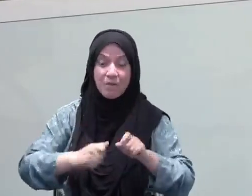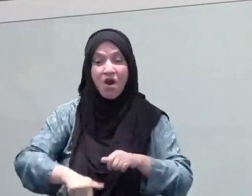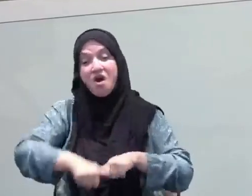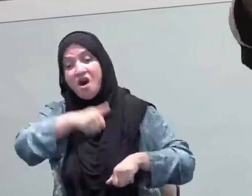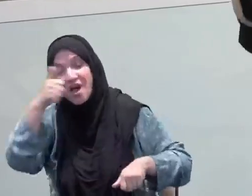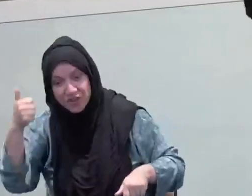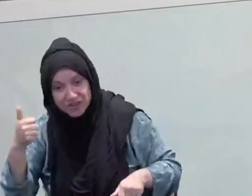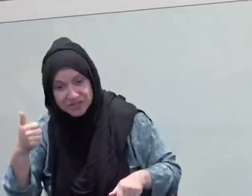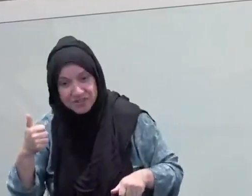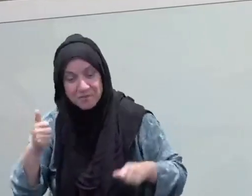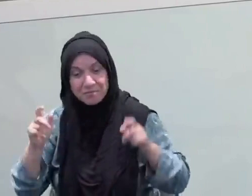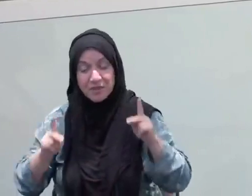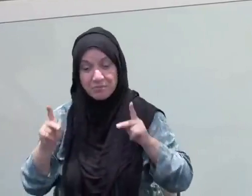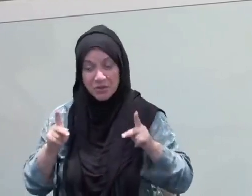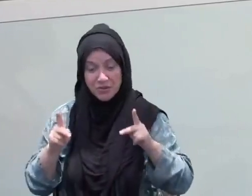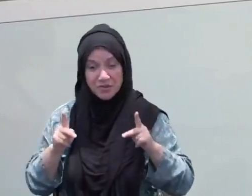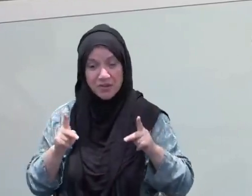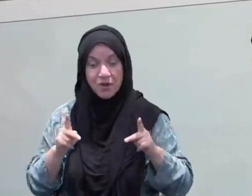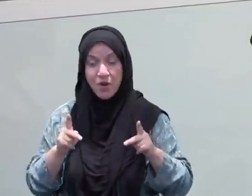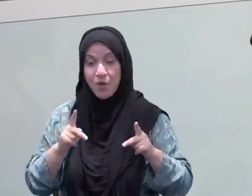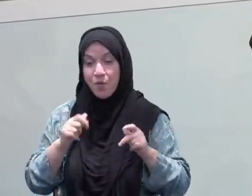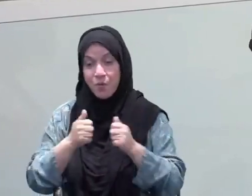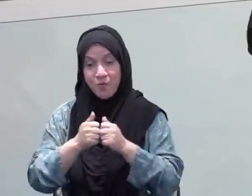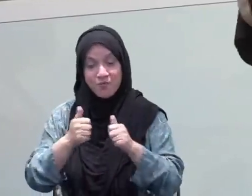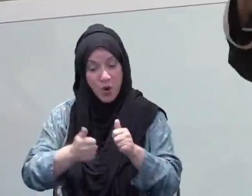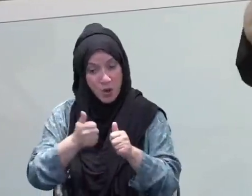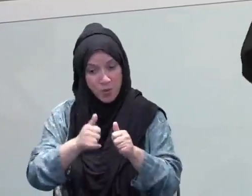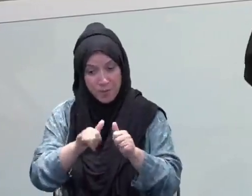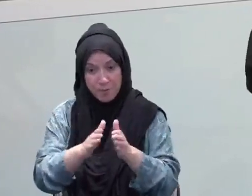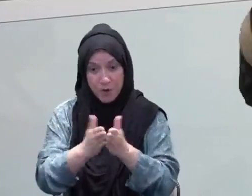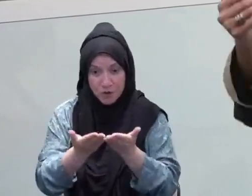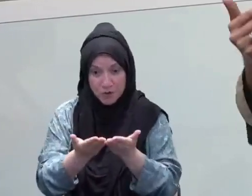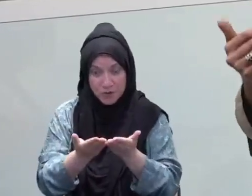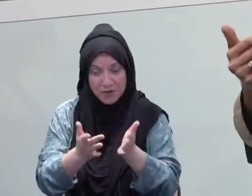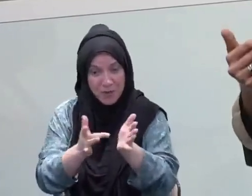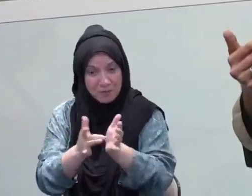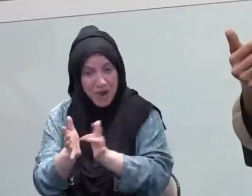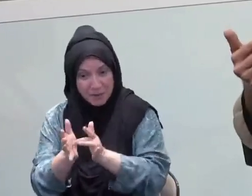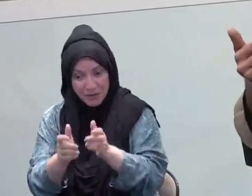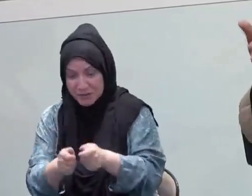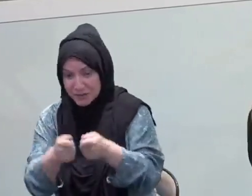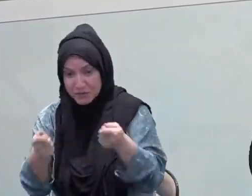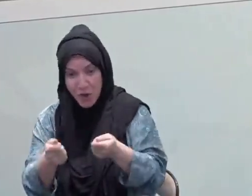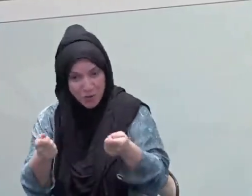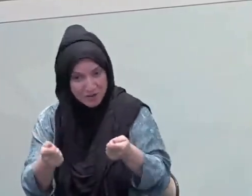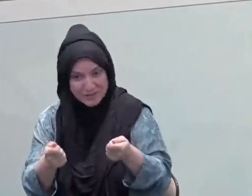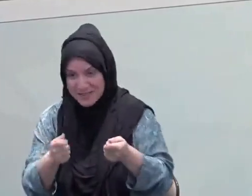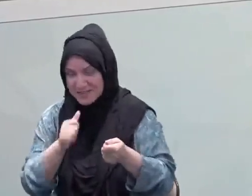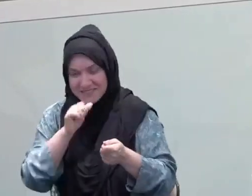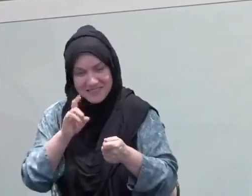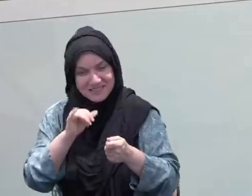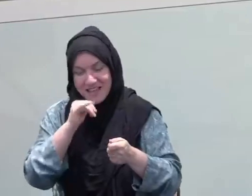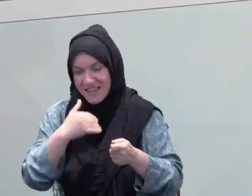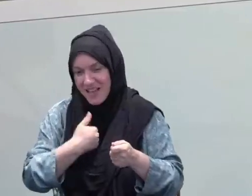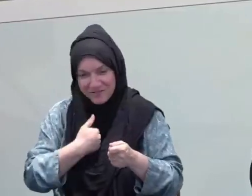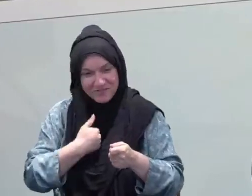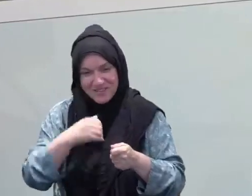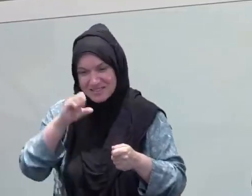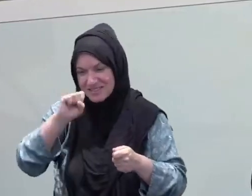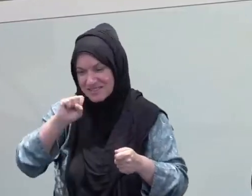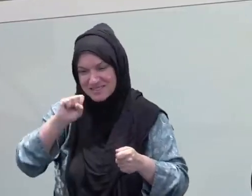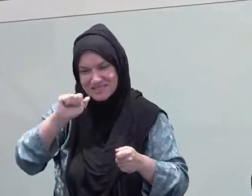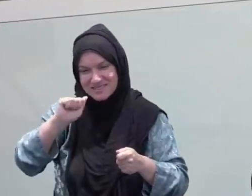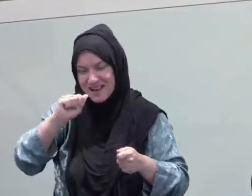started their fast from half of the night. They wouldn't eat, they wouldn't drink after that. And the Prophet Sallallahu Alaihi Wasallam insisted